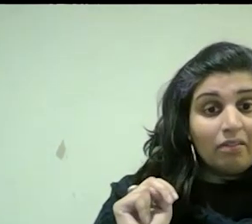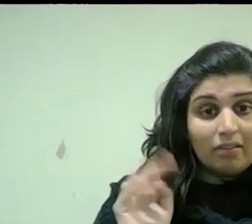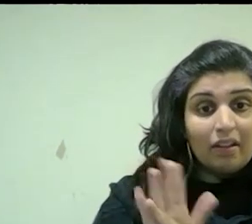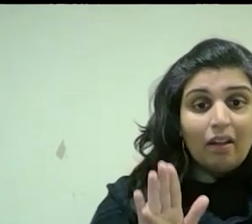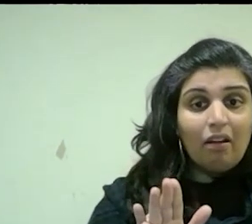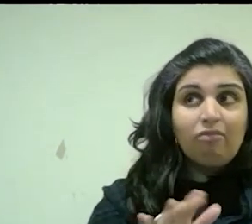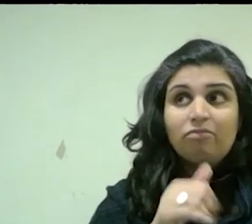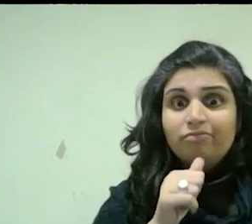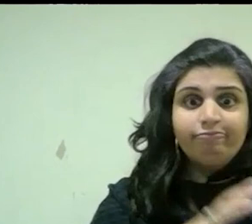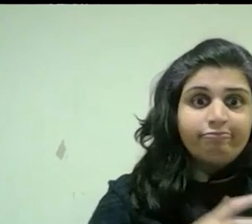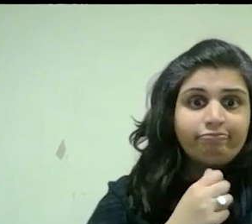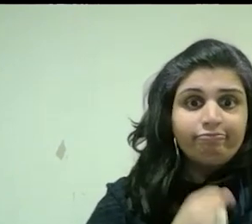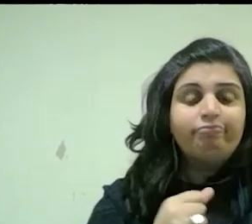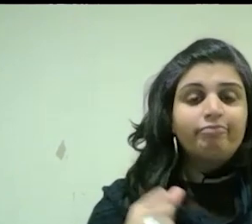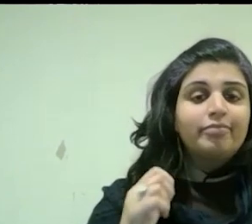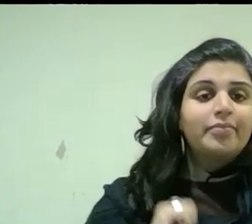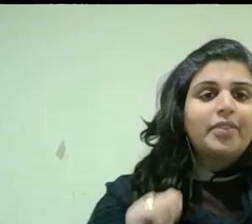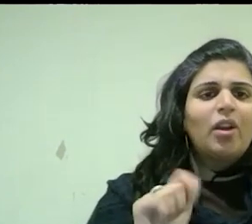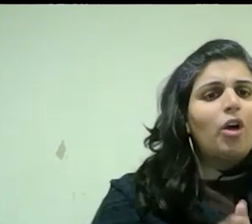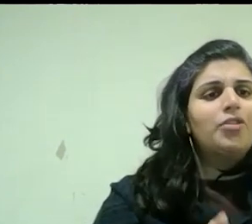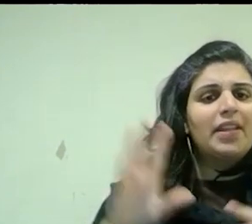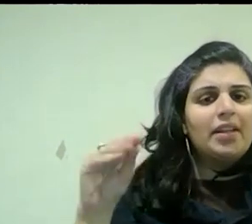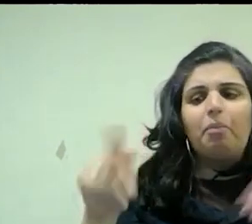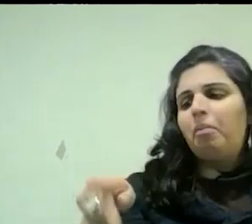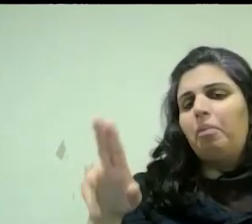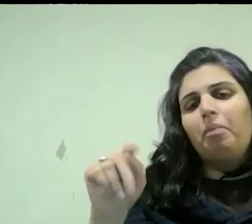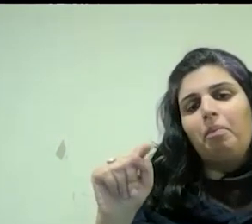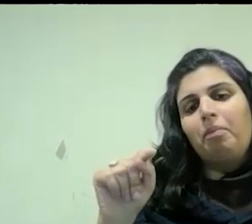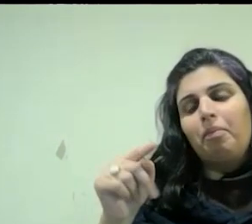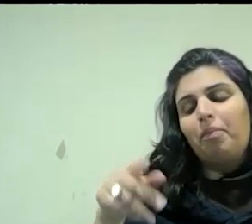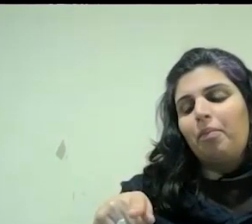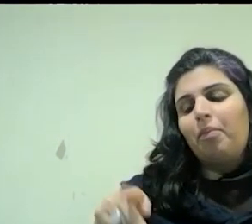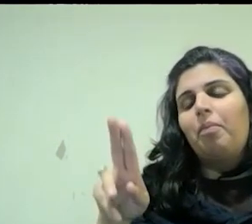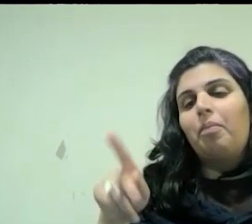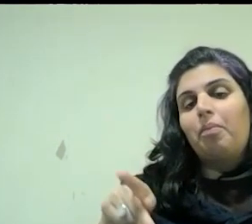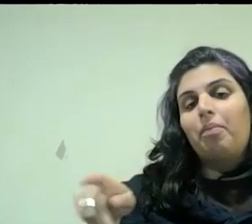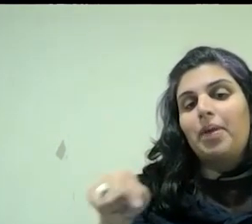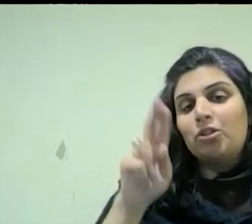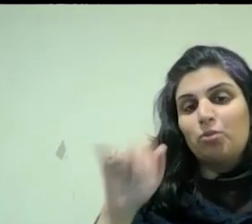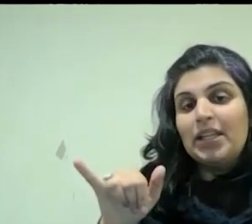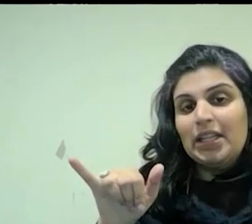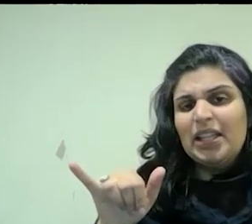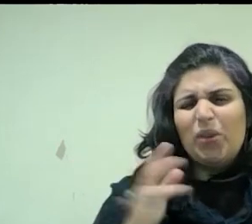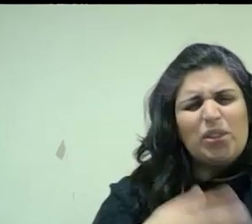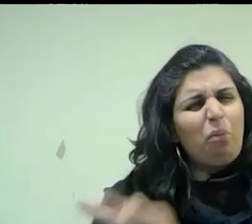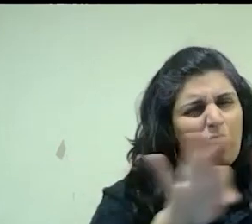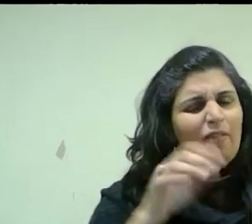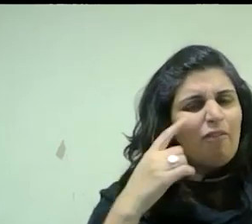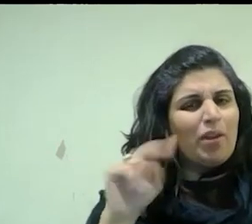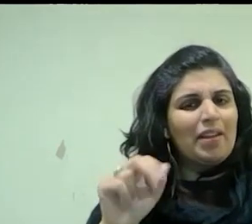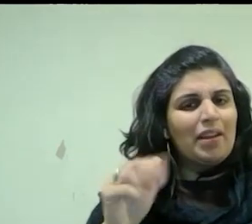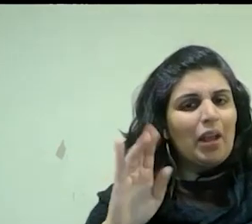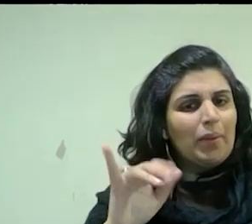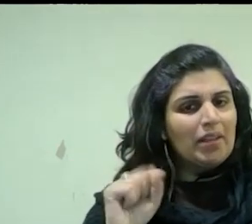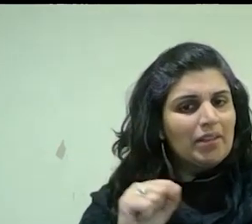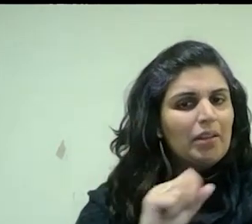They also did puppetry as well, which is very important to the Nabis and those were again, kind of quite sort of anti-bourgeois, shall we say,